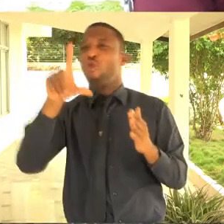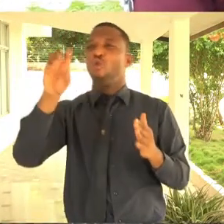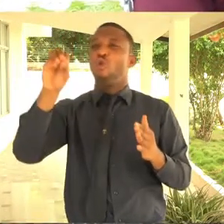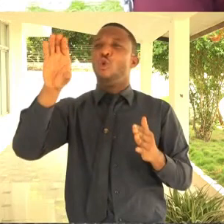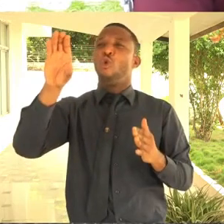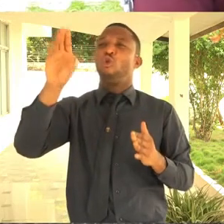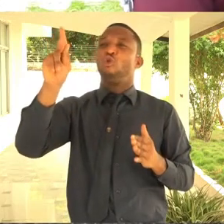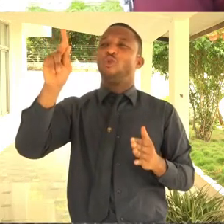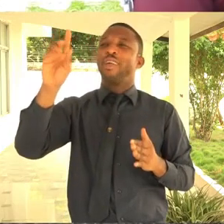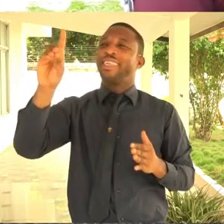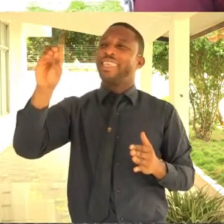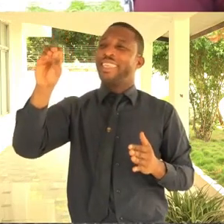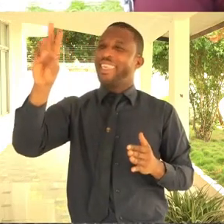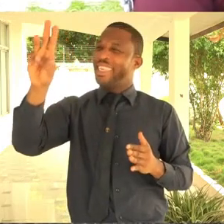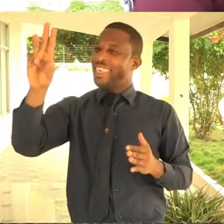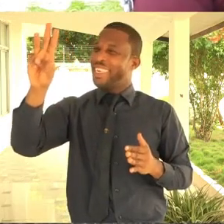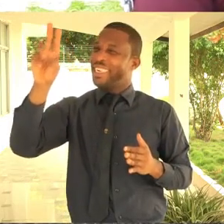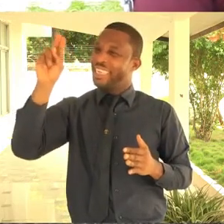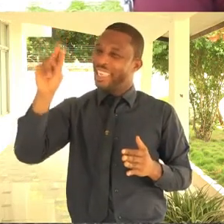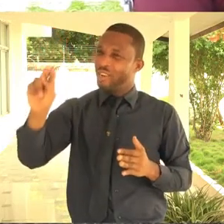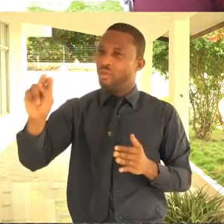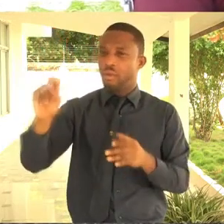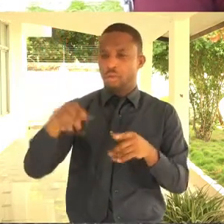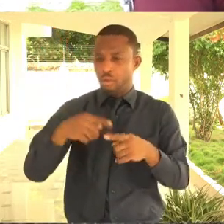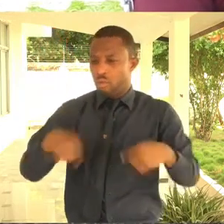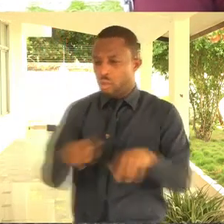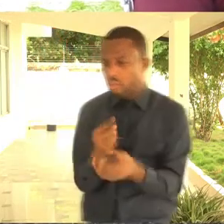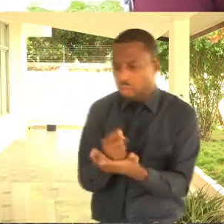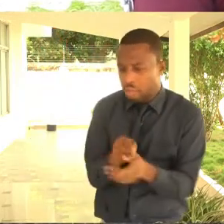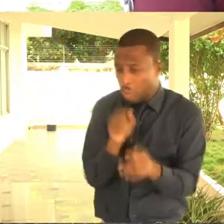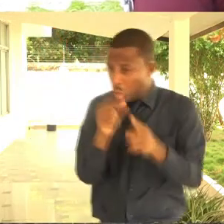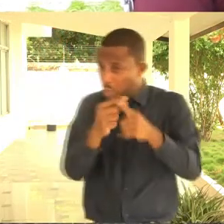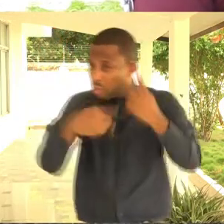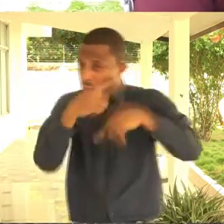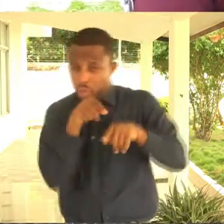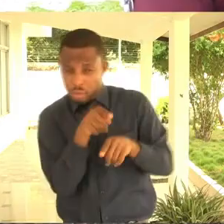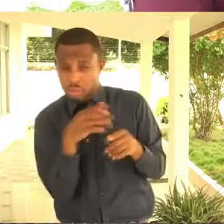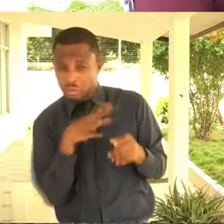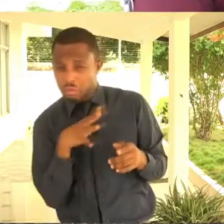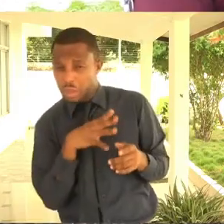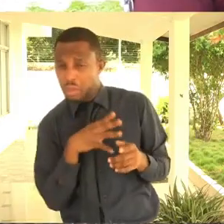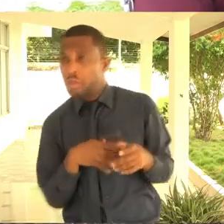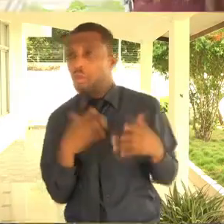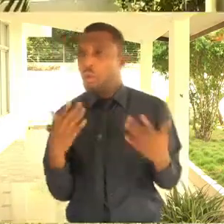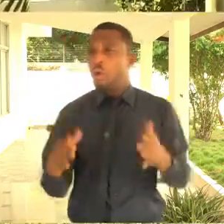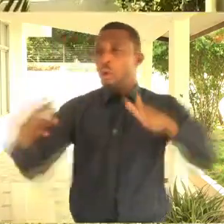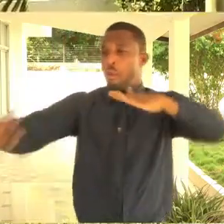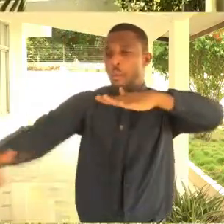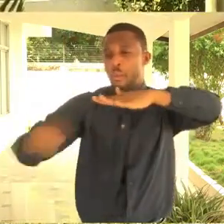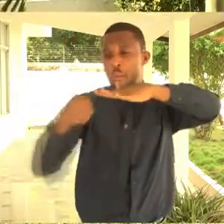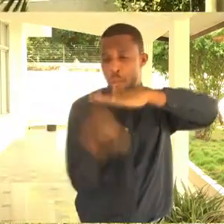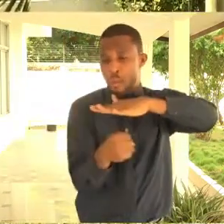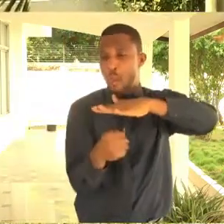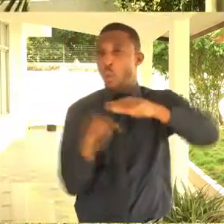coronavirus, these are all new terms. So there should be a sign identifying coronavirus or a lockdown or a quarantine